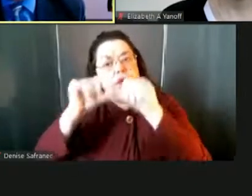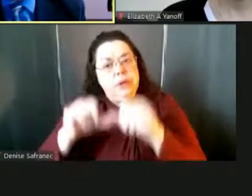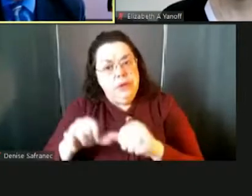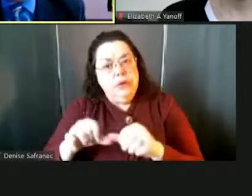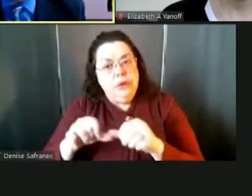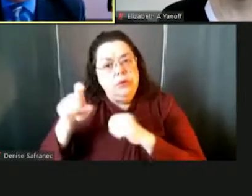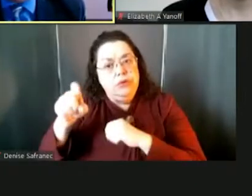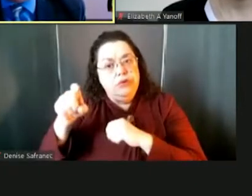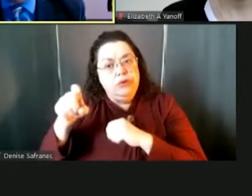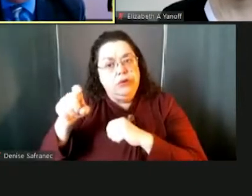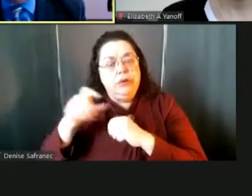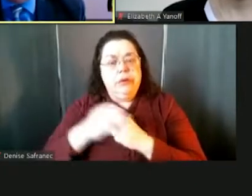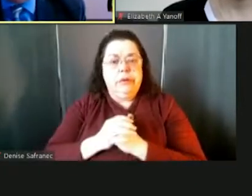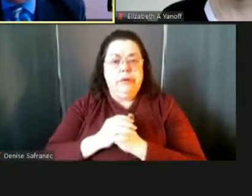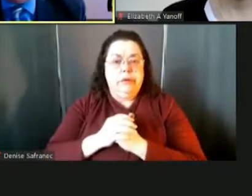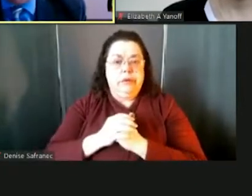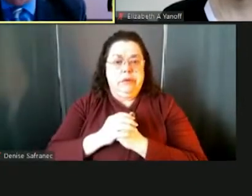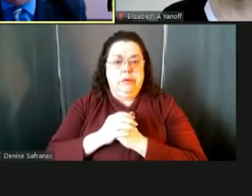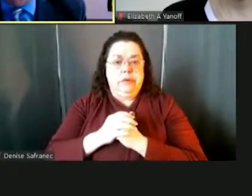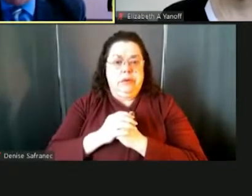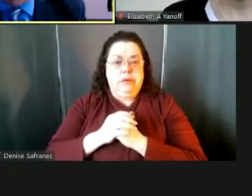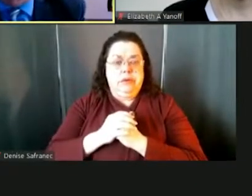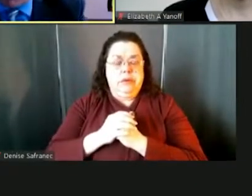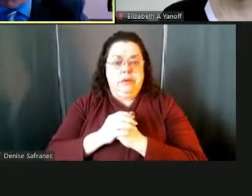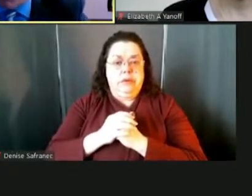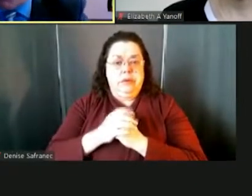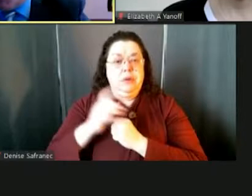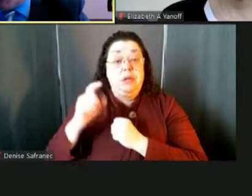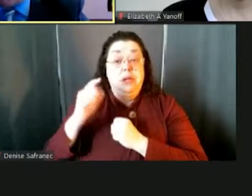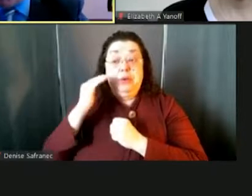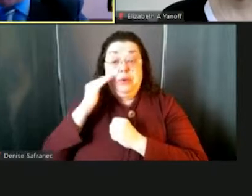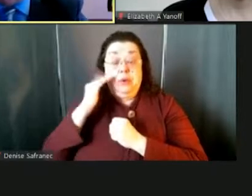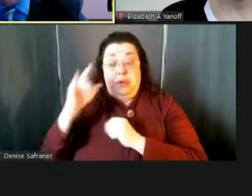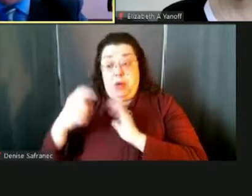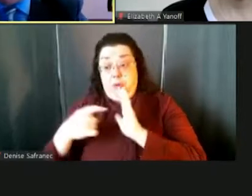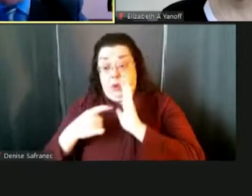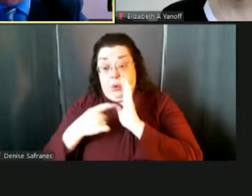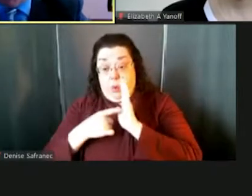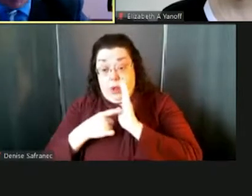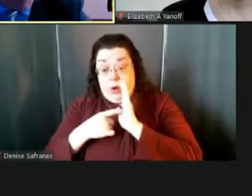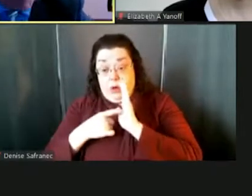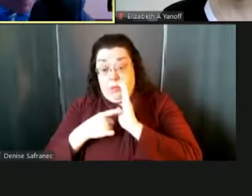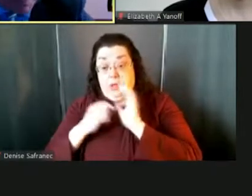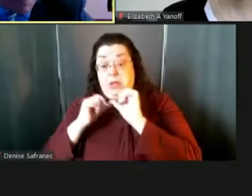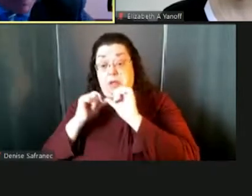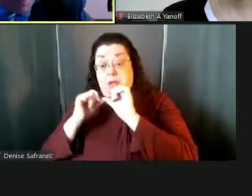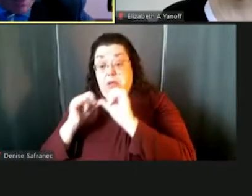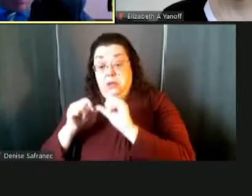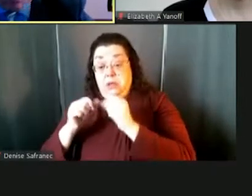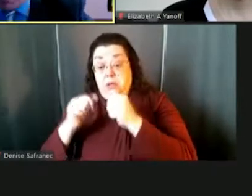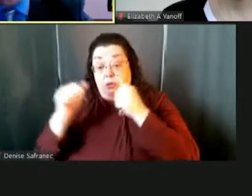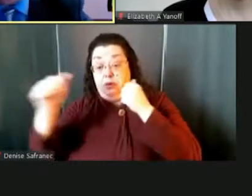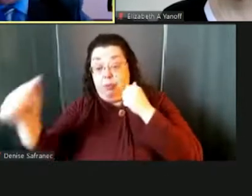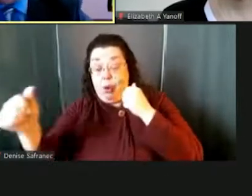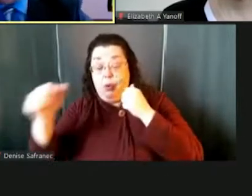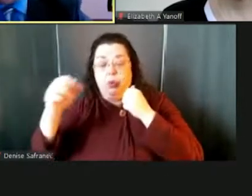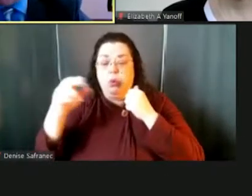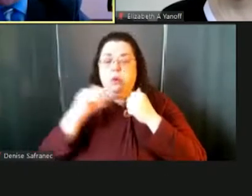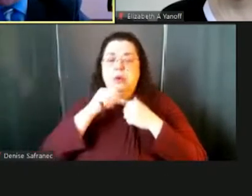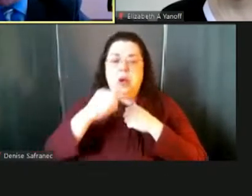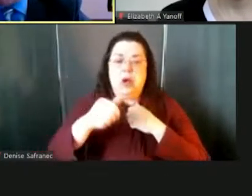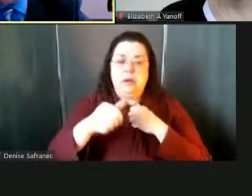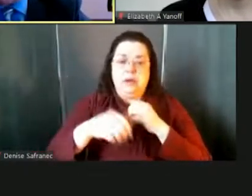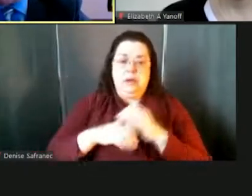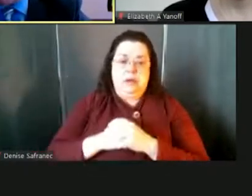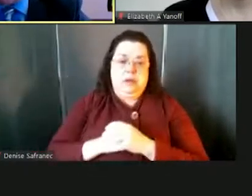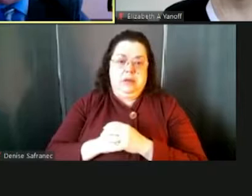still in the budget until we hear whether or not that requirement would be modified. And we would anticipate that on a smaller scale, there